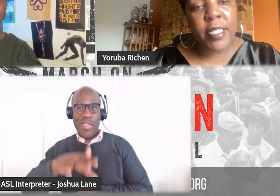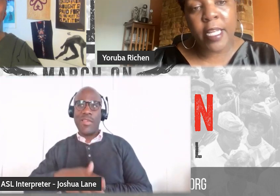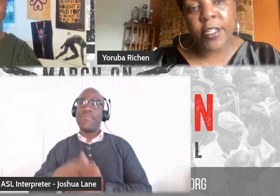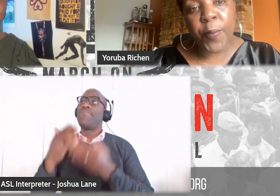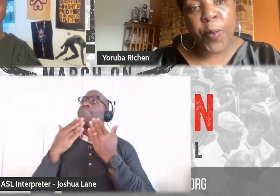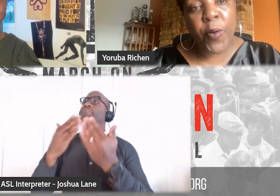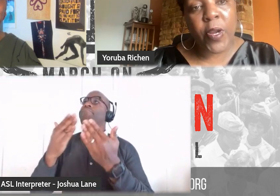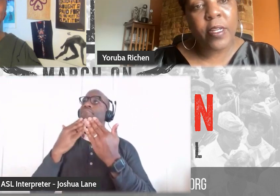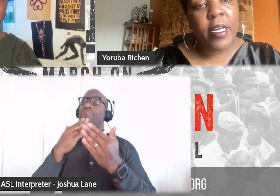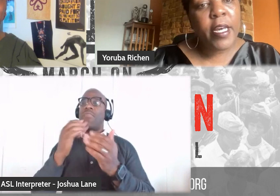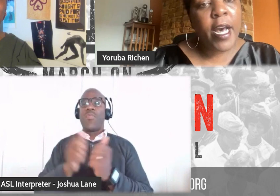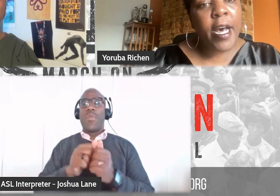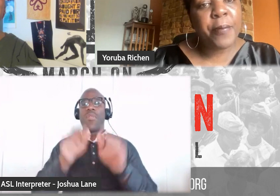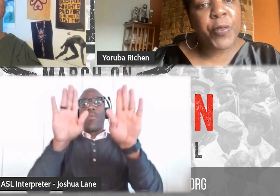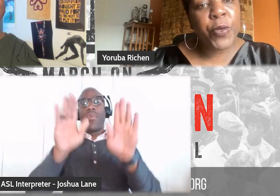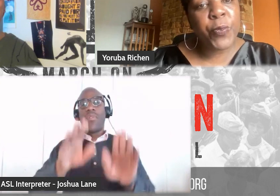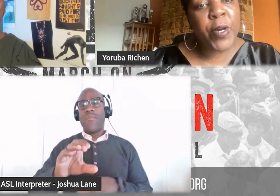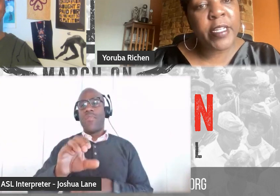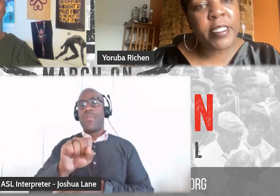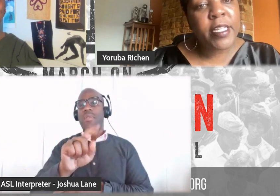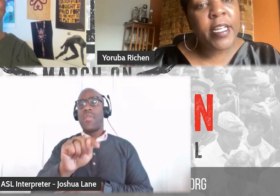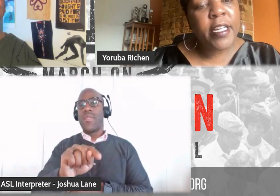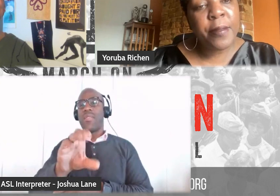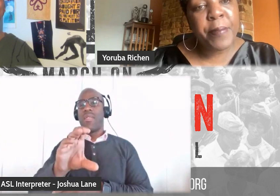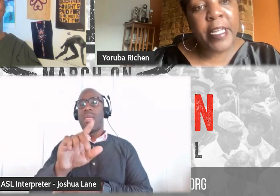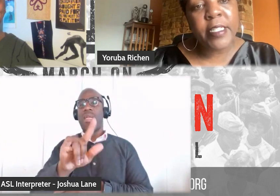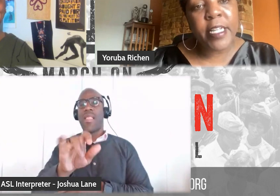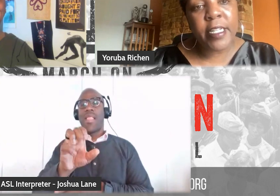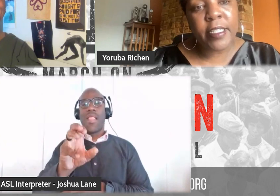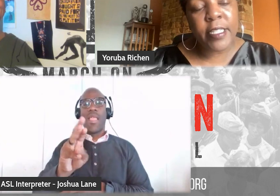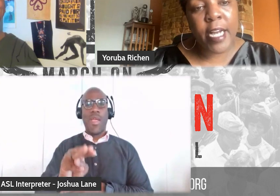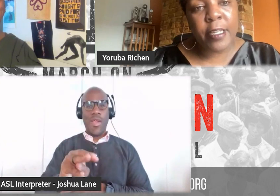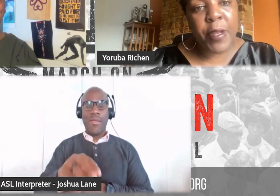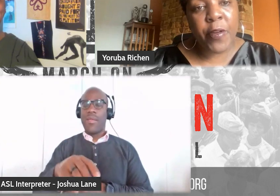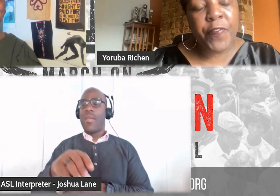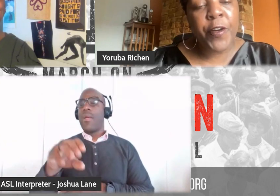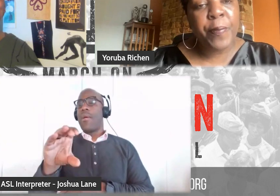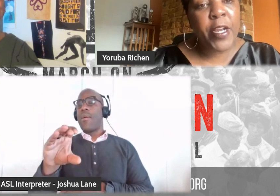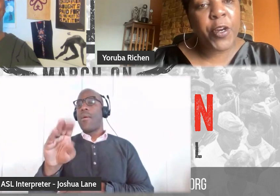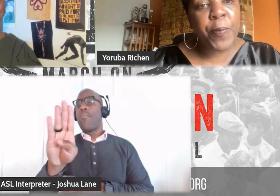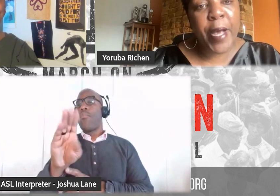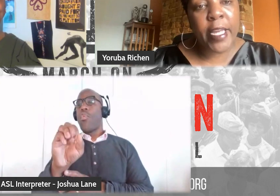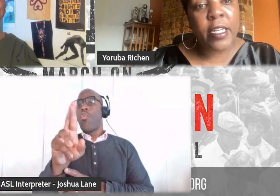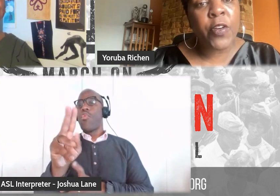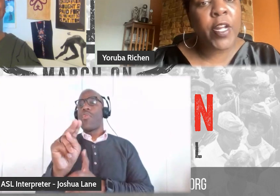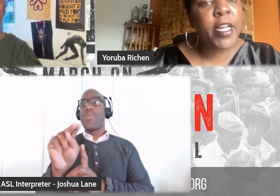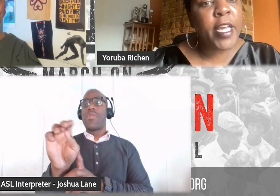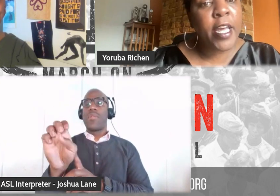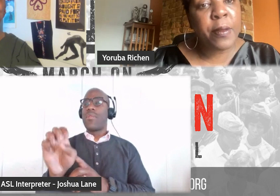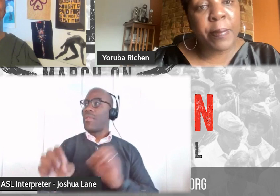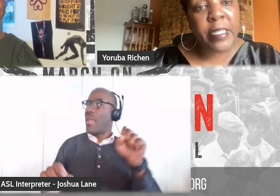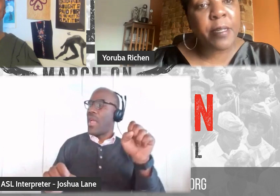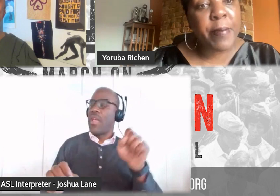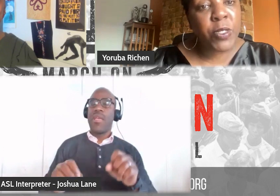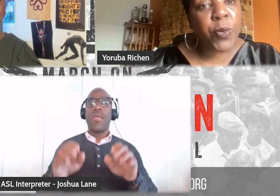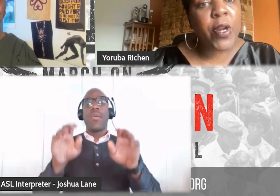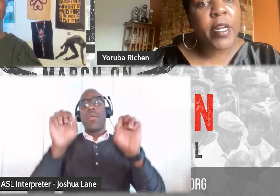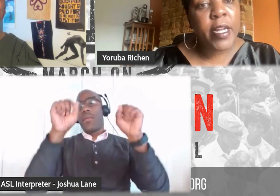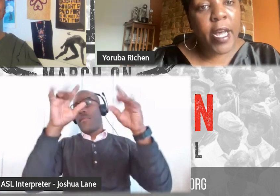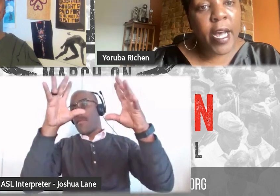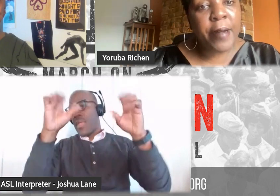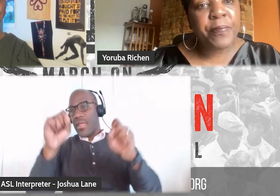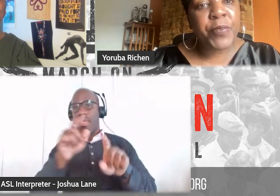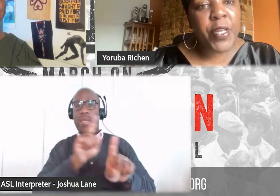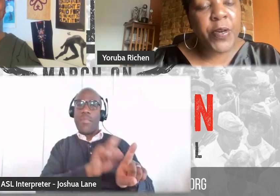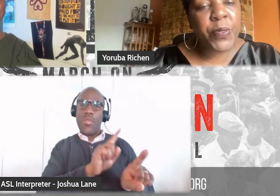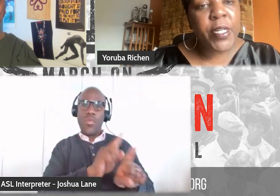the great St. Clair Bourne, um, who was an amazing documentary filmmaker, pioneering, and an amazing mentor.